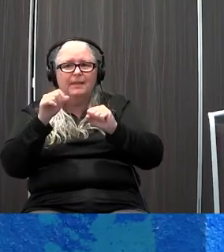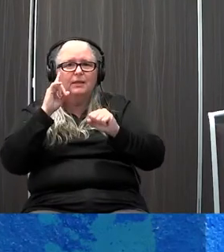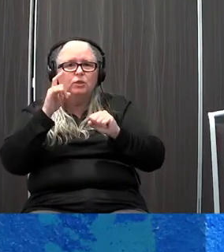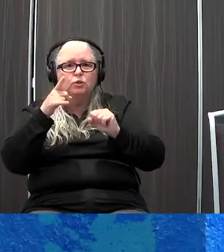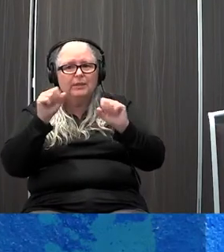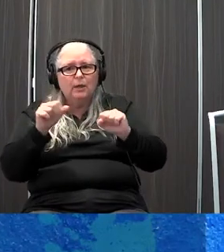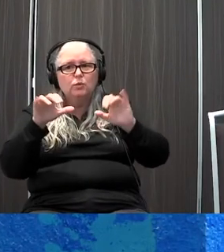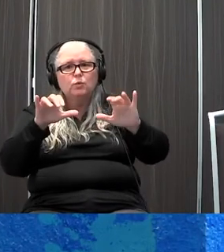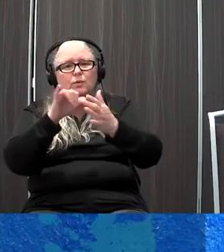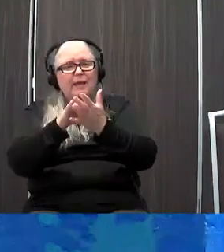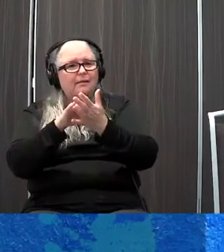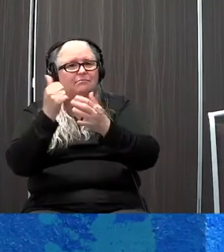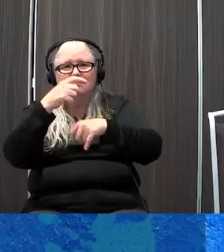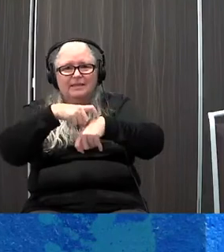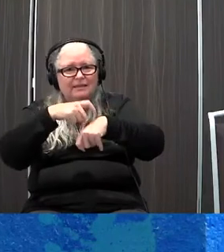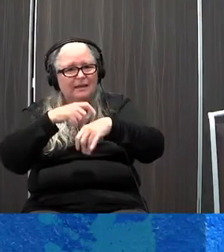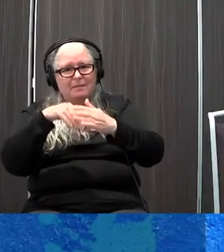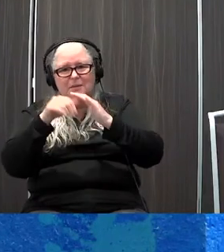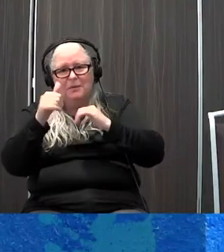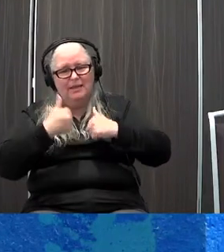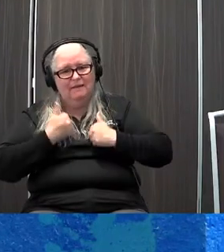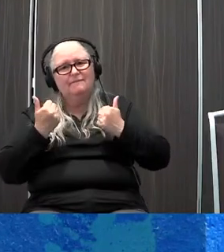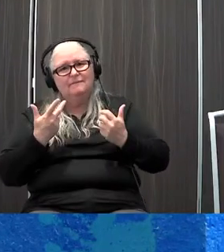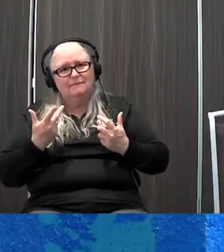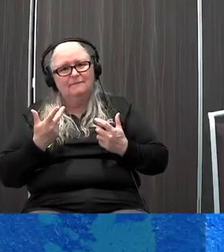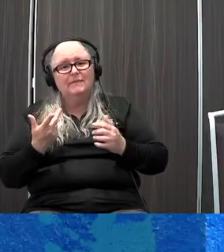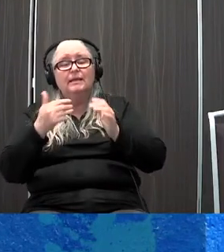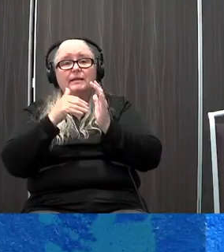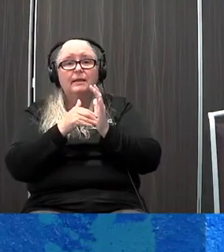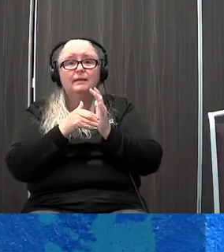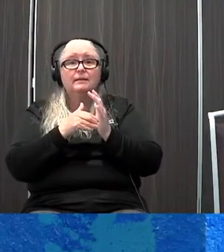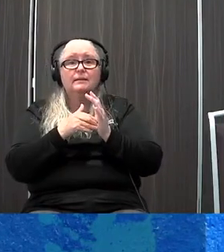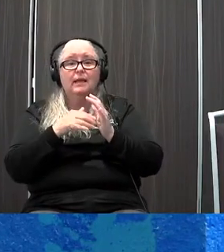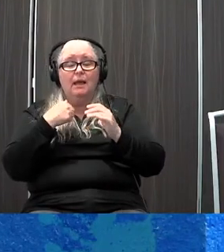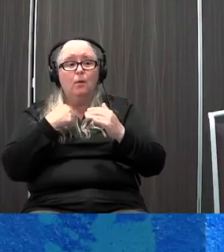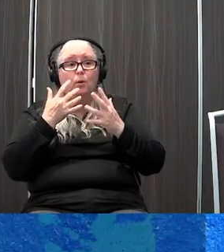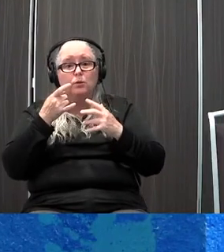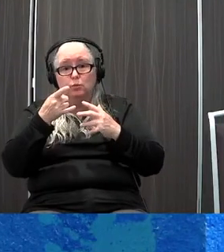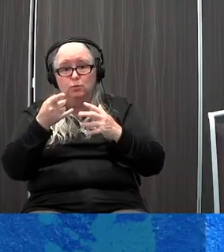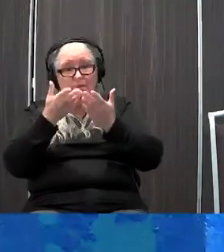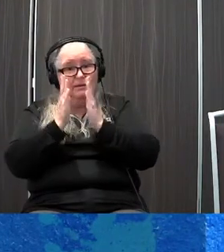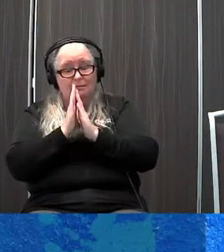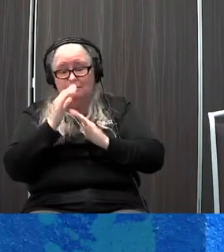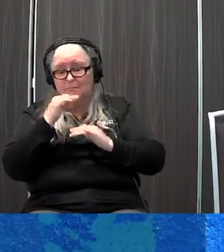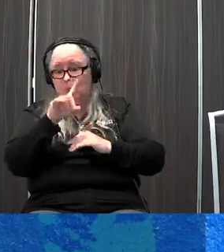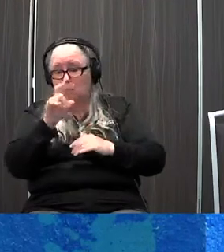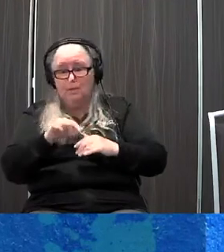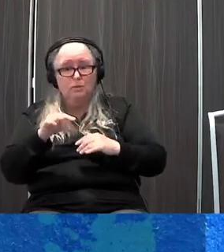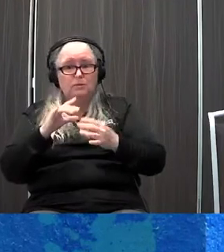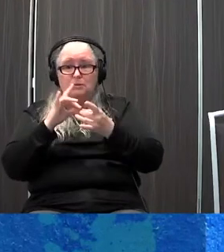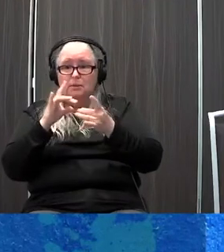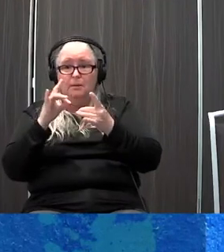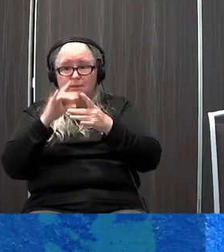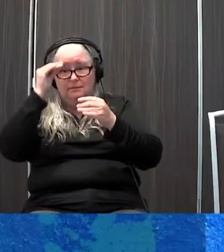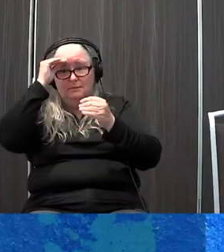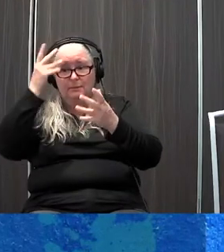in our lives. Again, if we were in person, I would invite you to ask questions. So please, if you have questions, if you have comments, please let